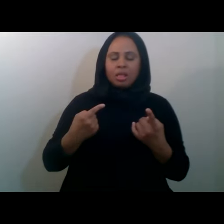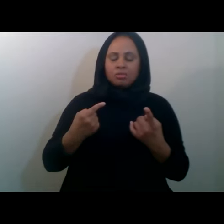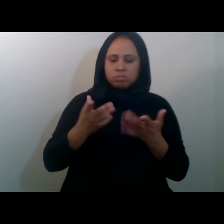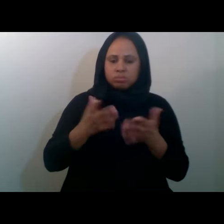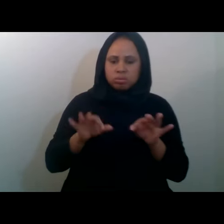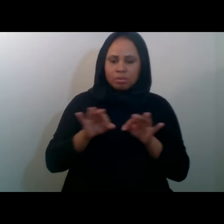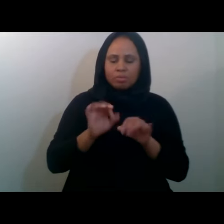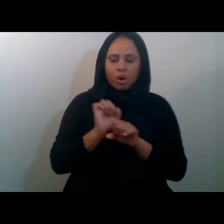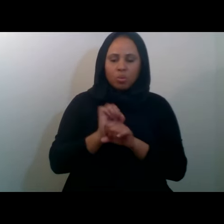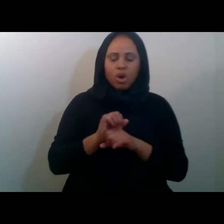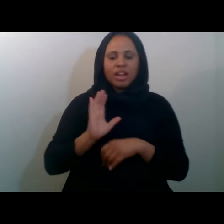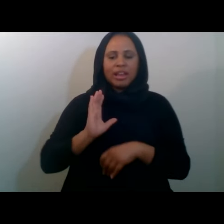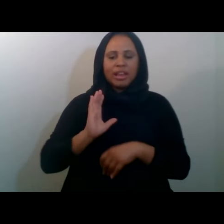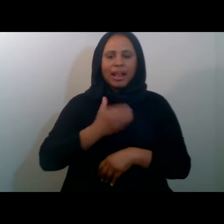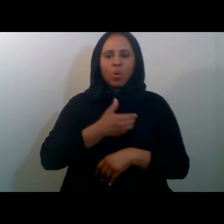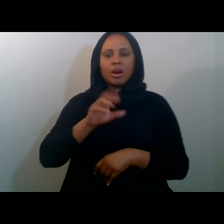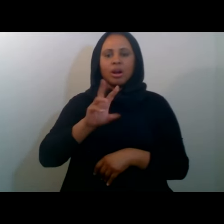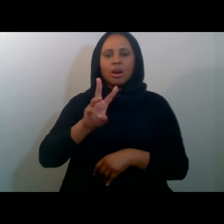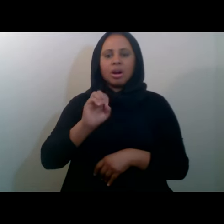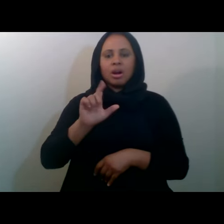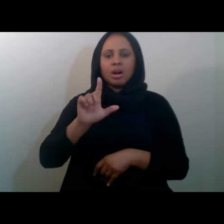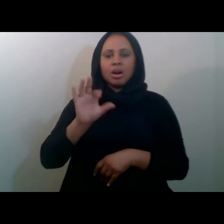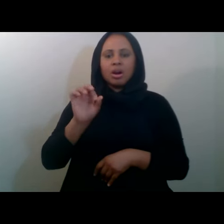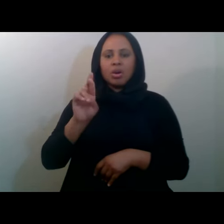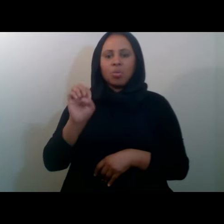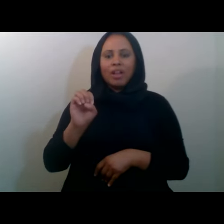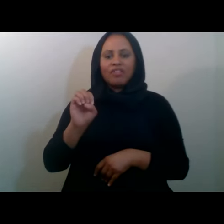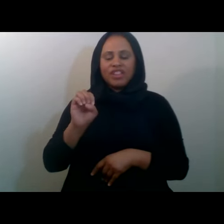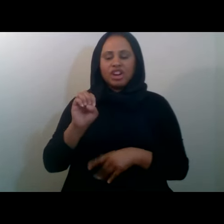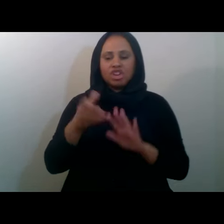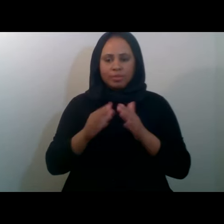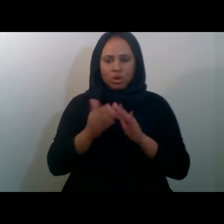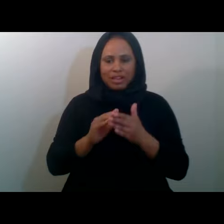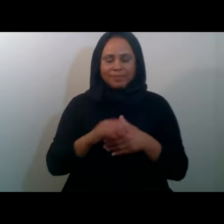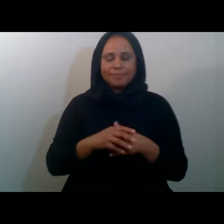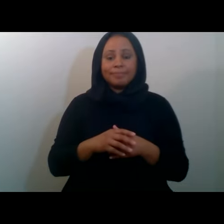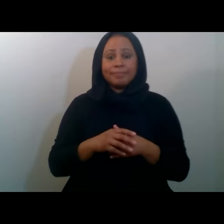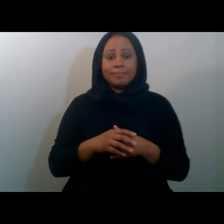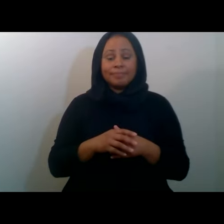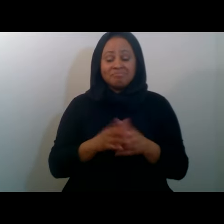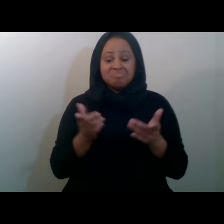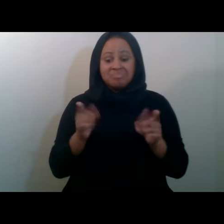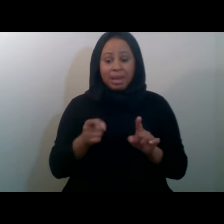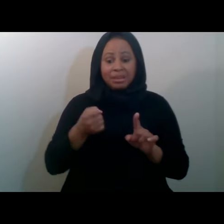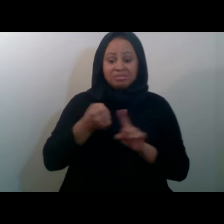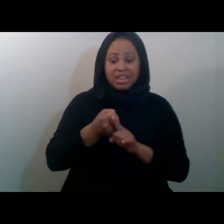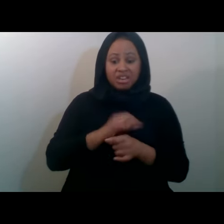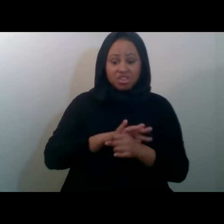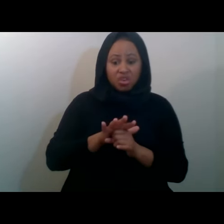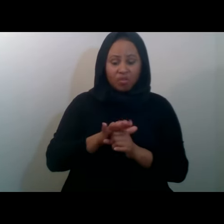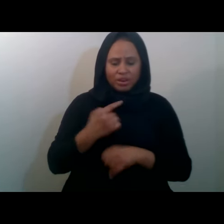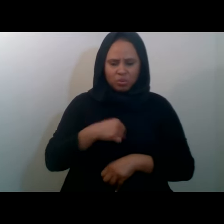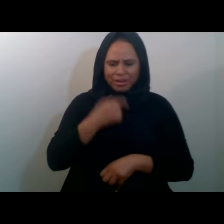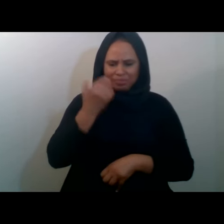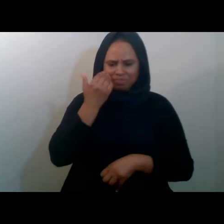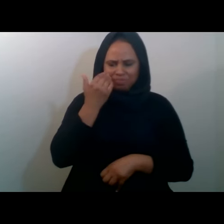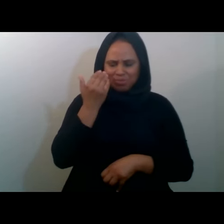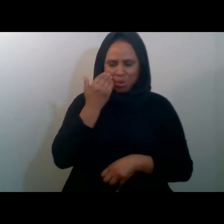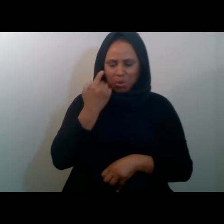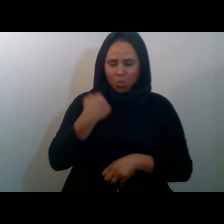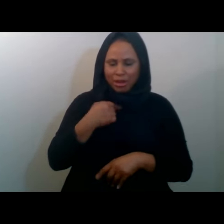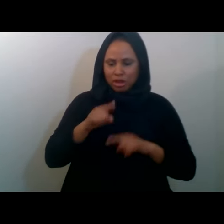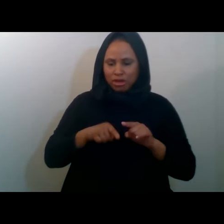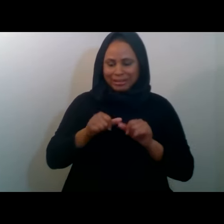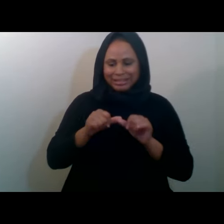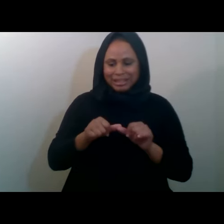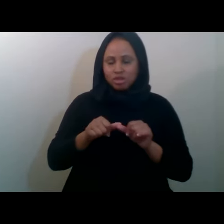as the COVID crisis went on, we knew that obviously we couldn't do things through the masjid as normal. So, what